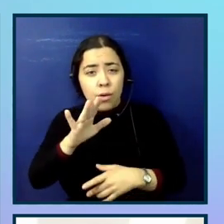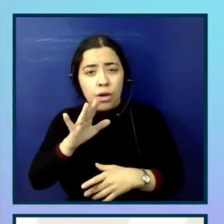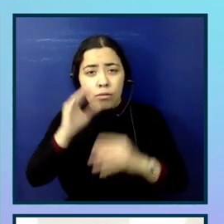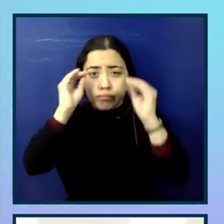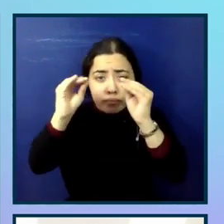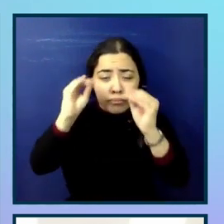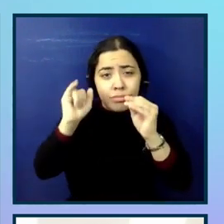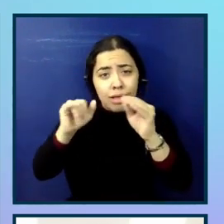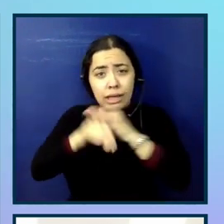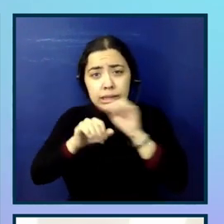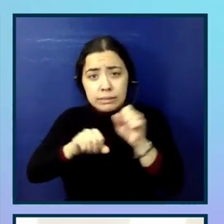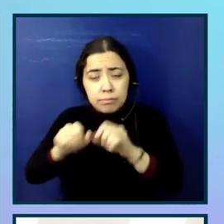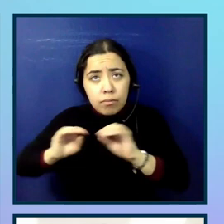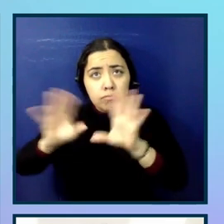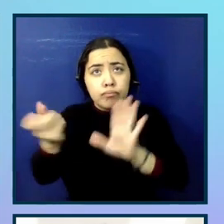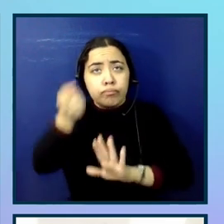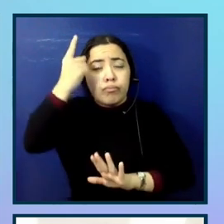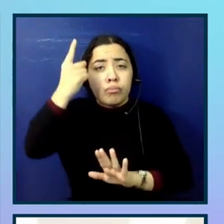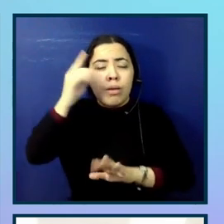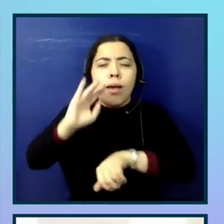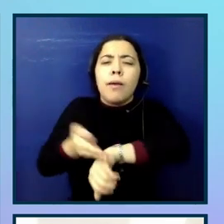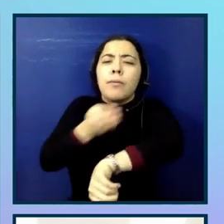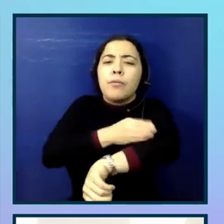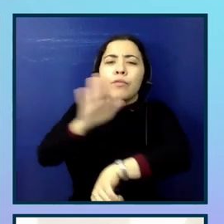can you be doing around that to increase that awareness?